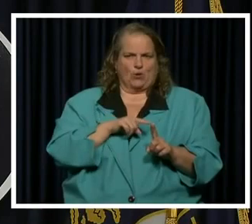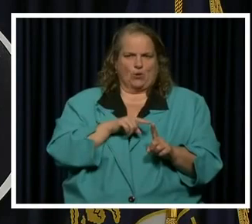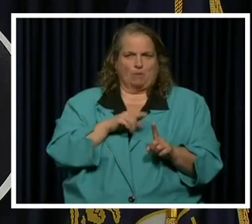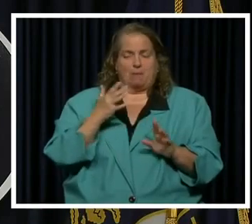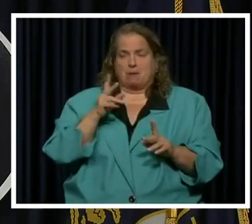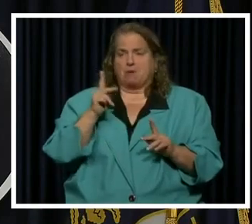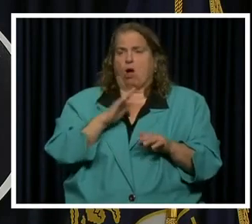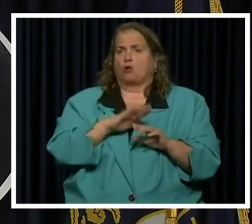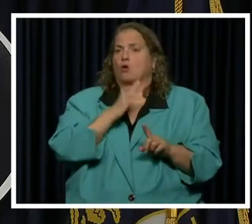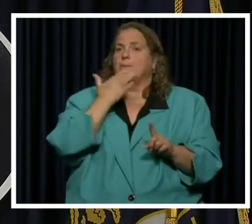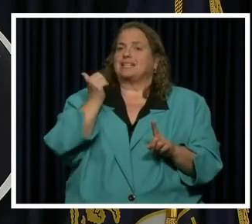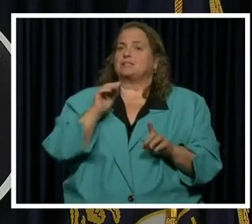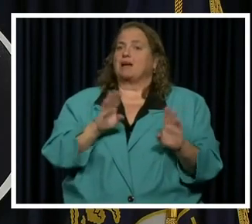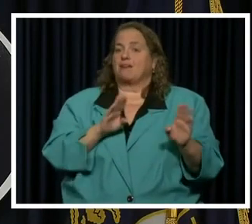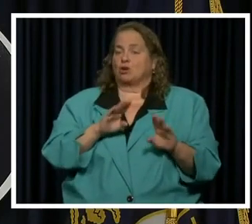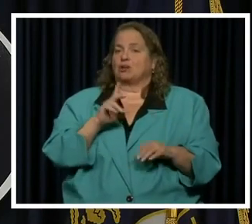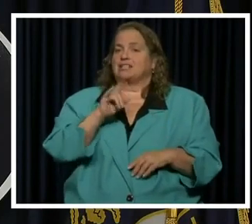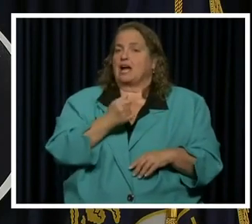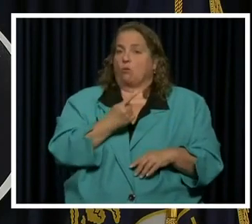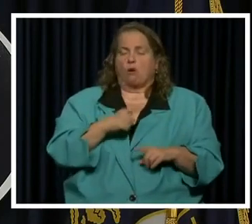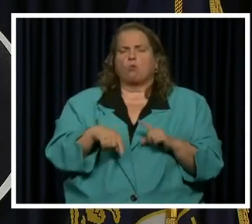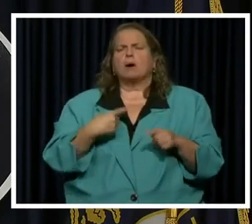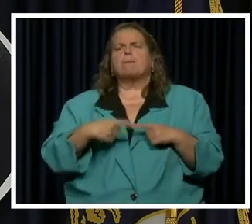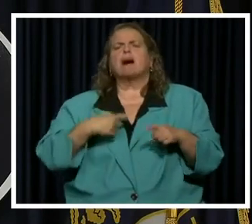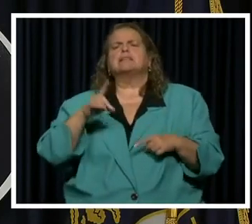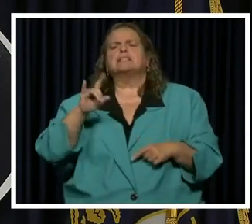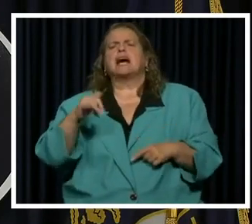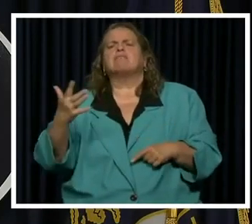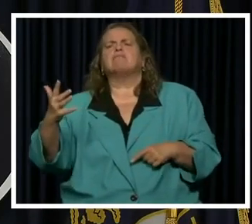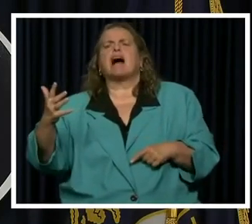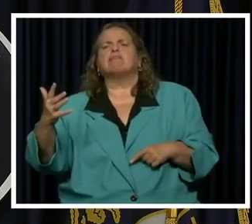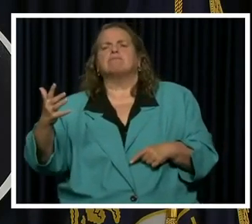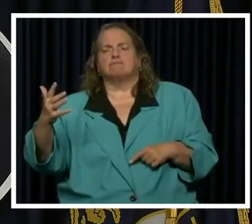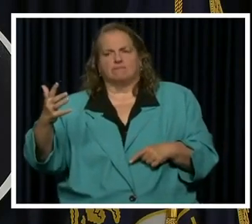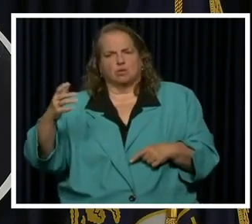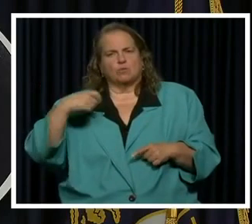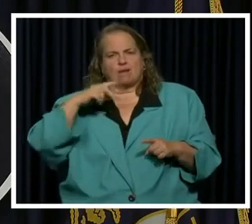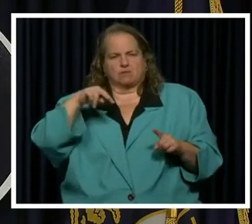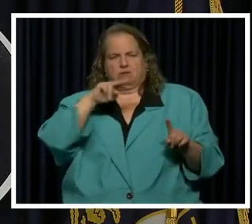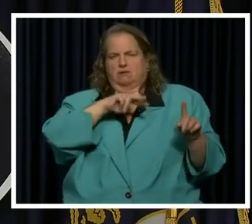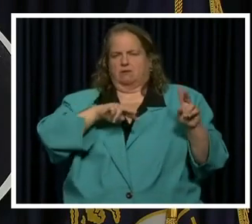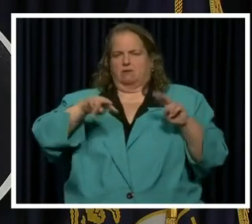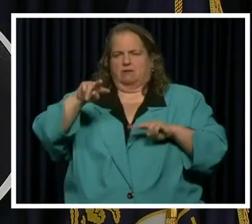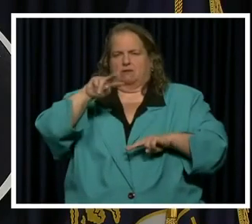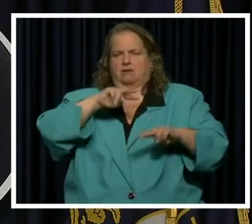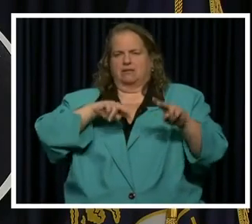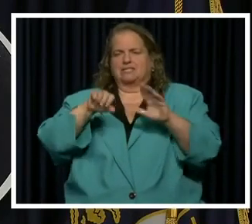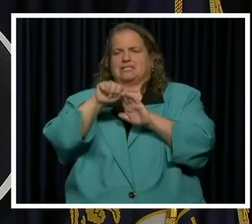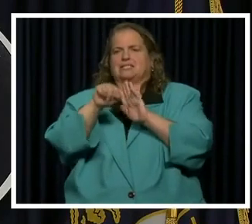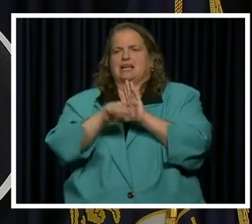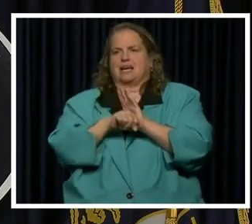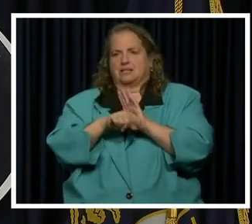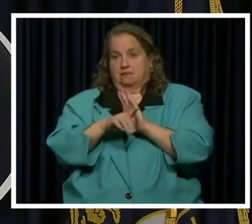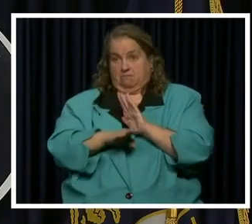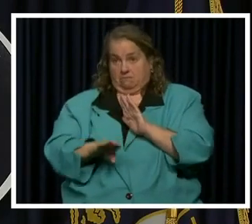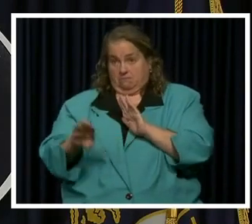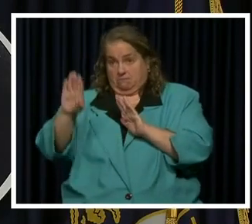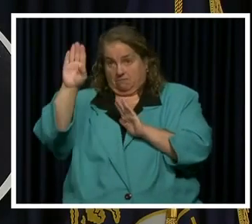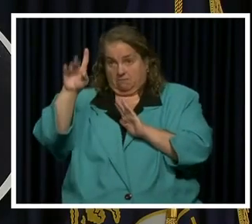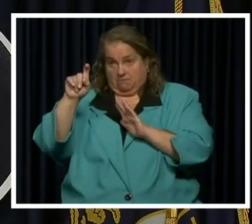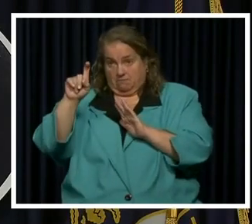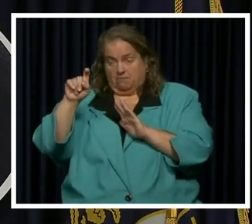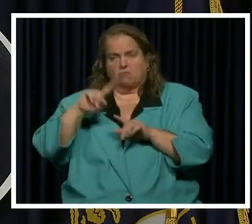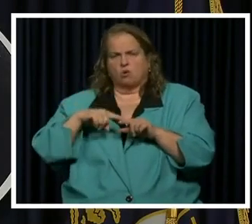might have been on their best behavior on day one. But what about day five? So a lot of this we got to watch in in real time. But we'll be watching